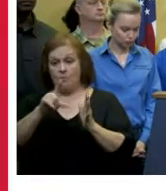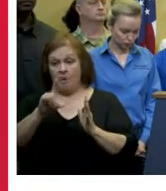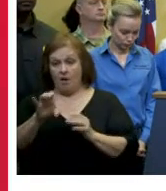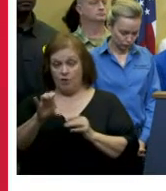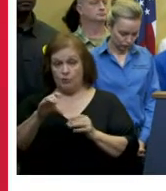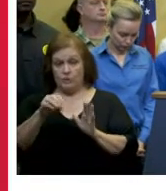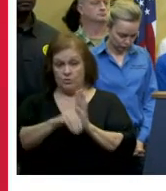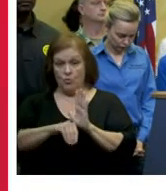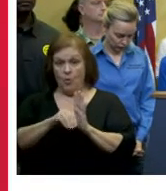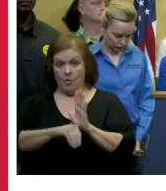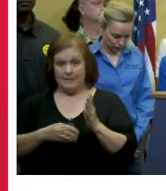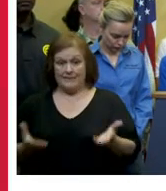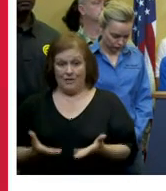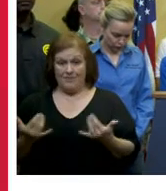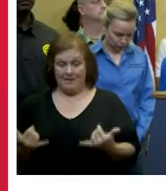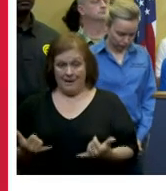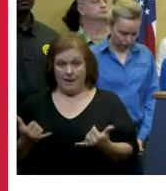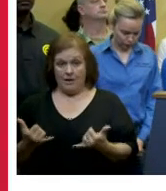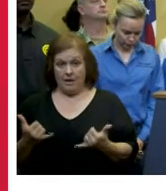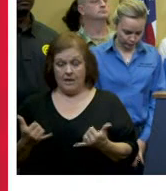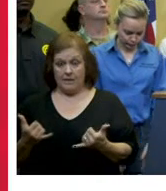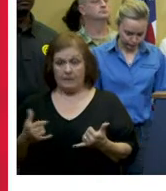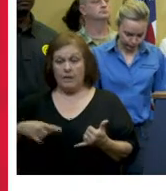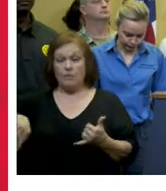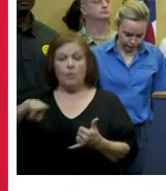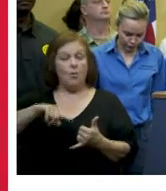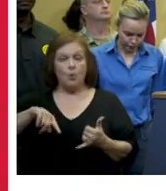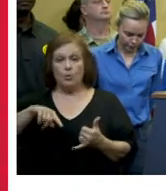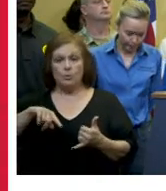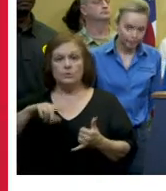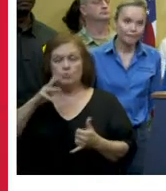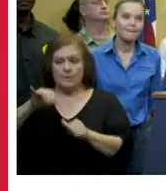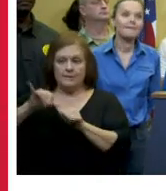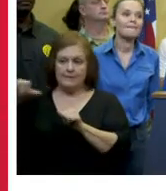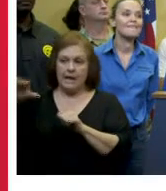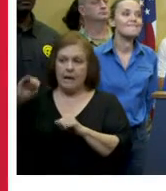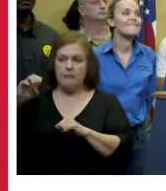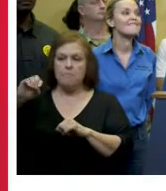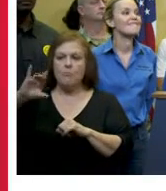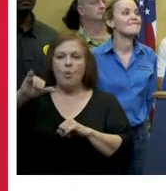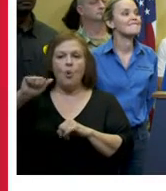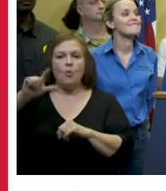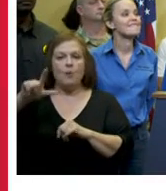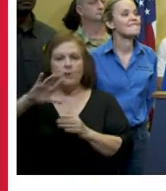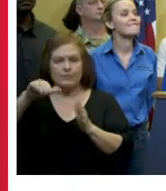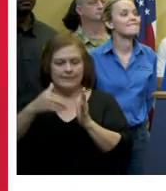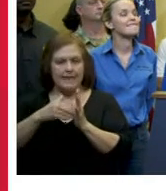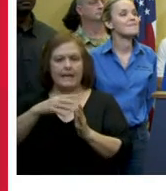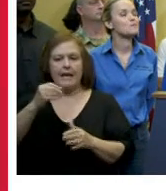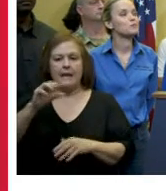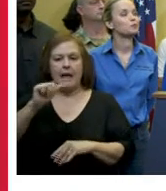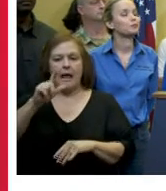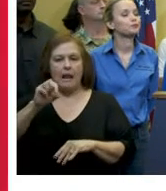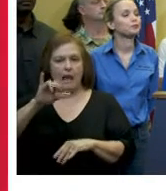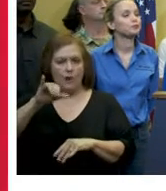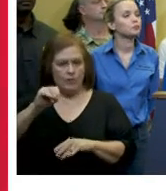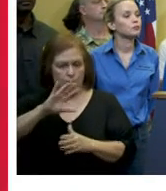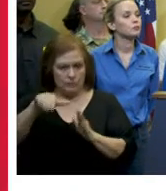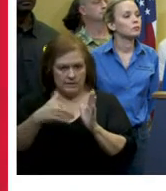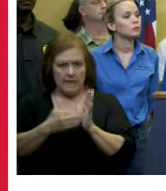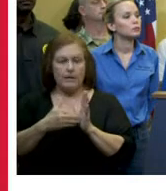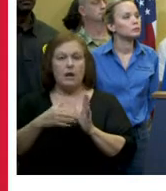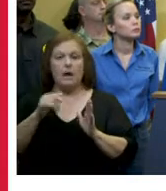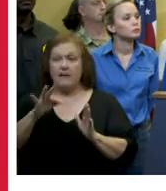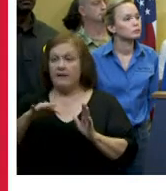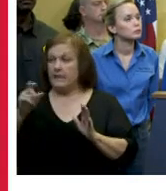are uh in new orleans and those are going to be mostly at the moriel convention center in the alerio center we'll continue to move them